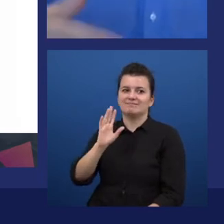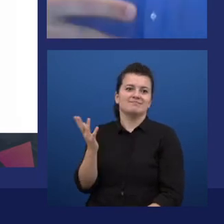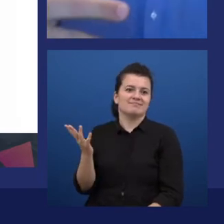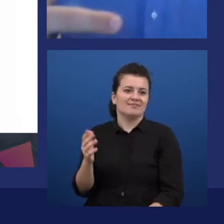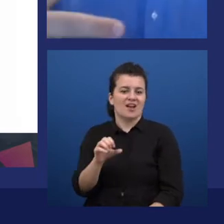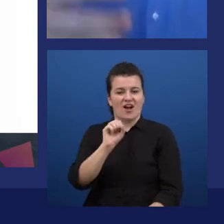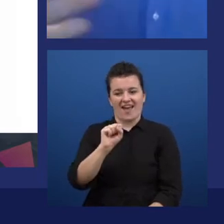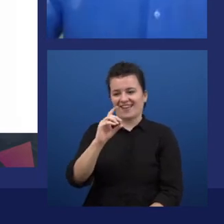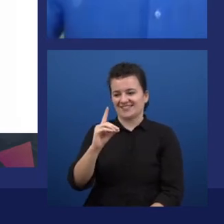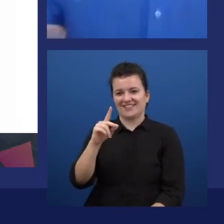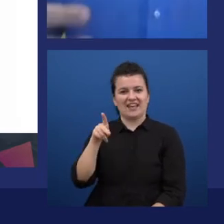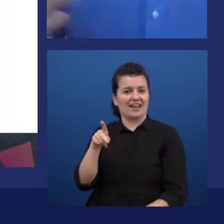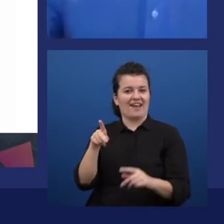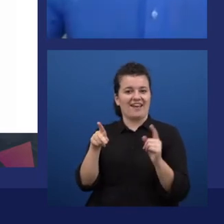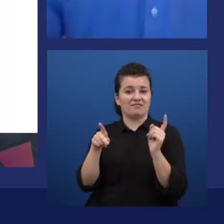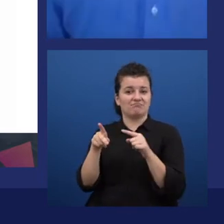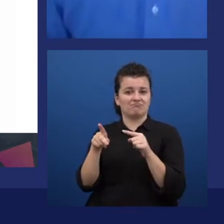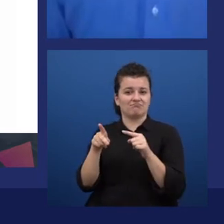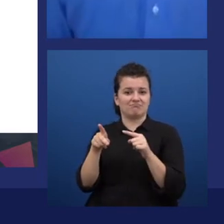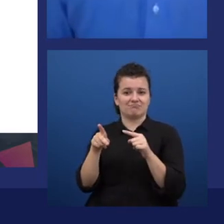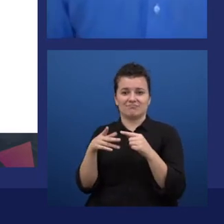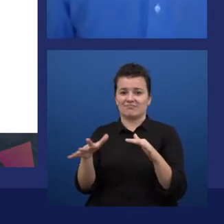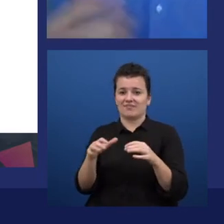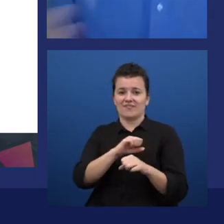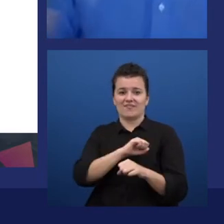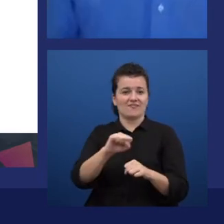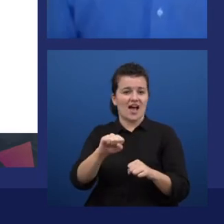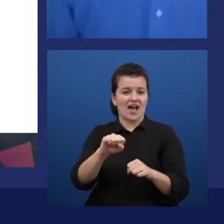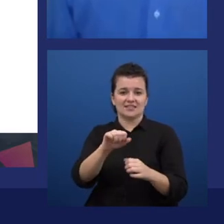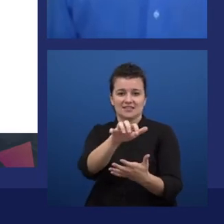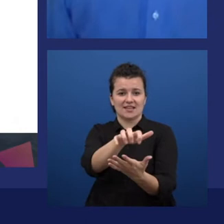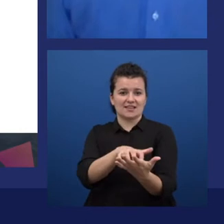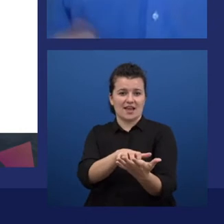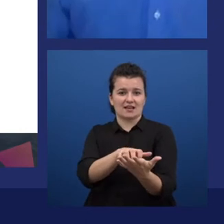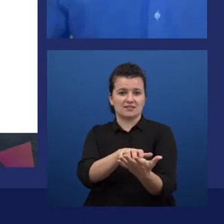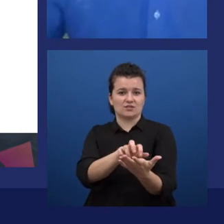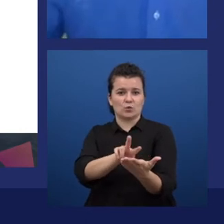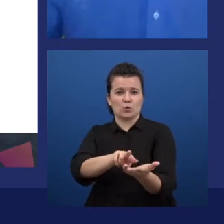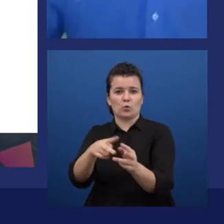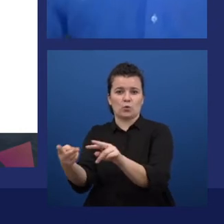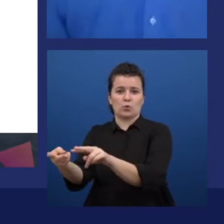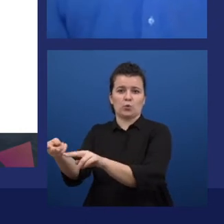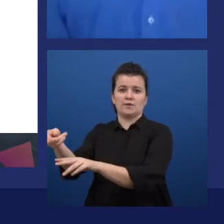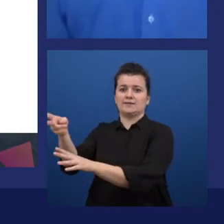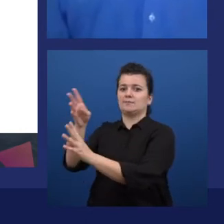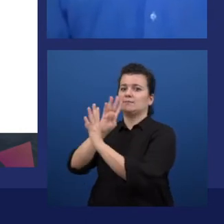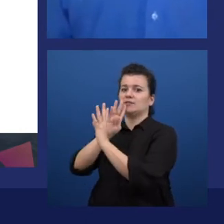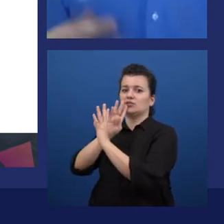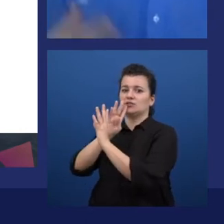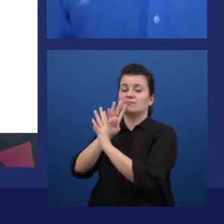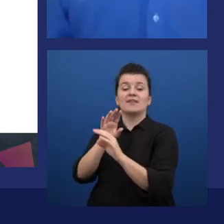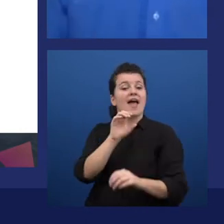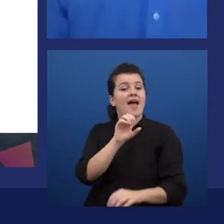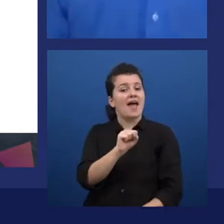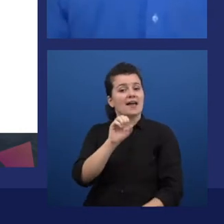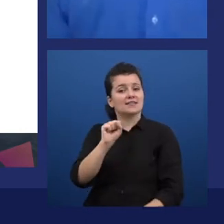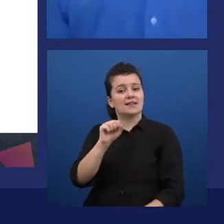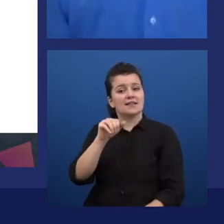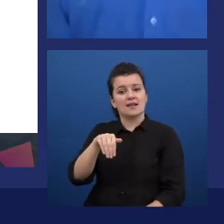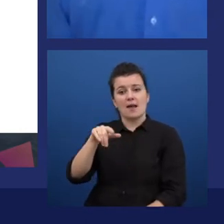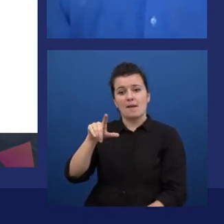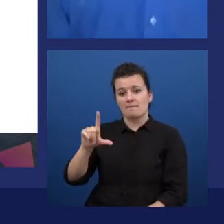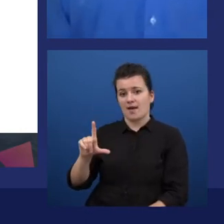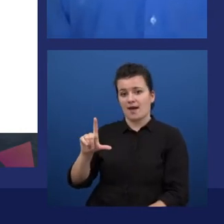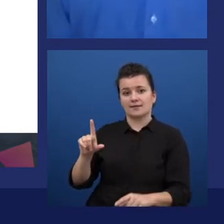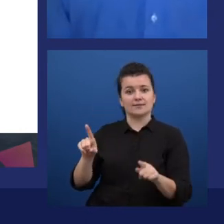So it makes it very, very accessible. And it also support the SSML, that's Speech Synthesis